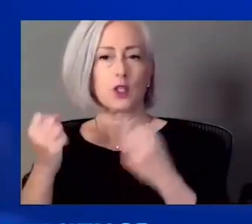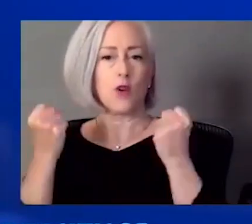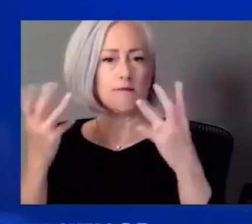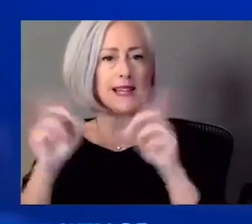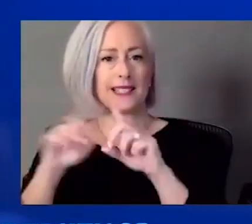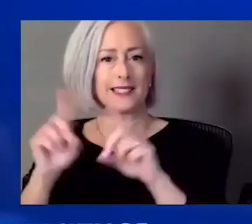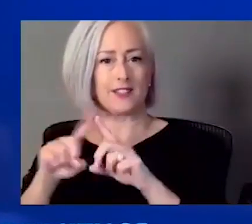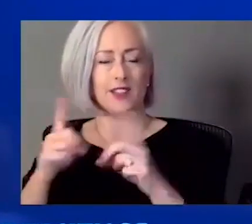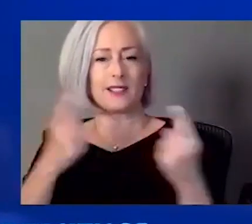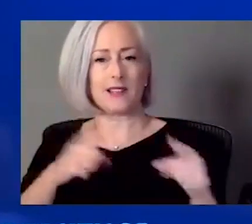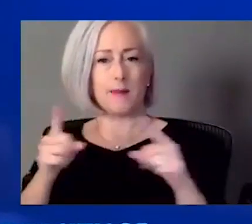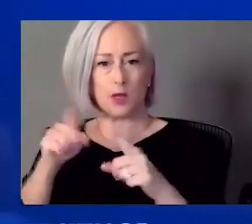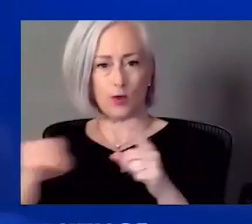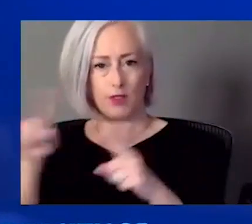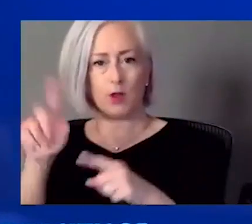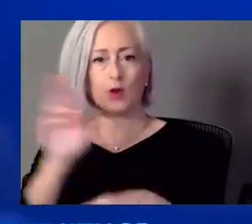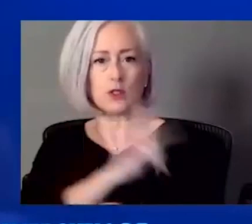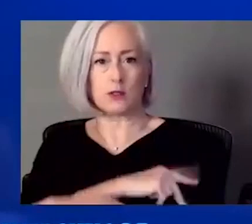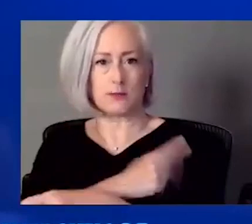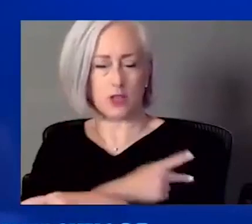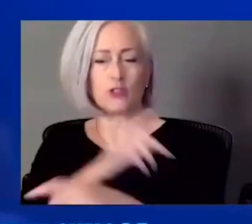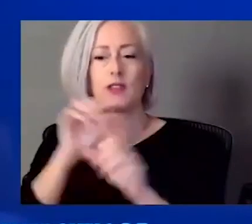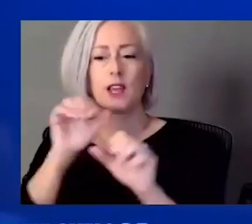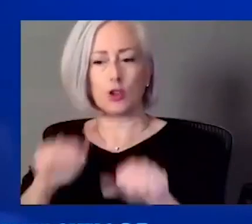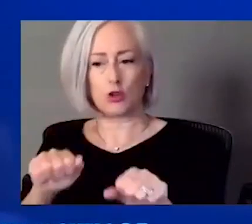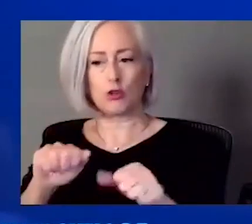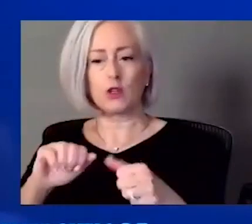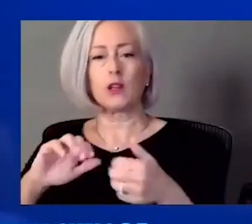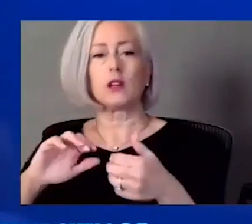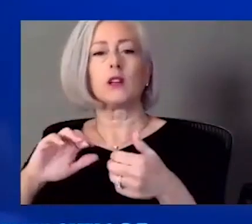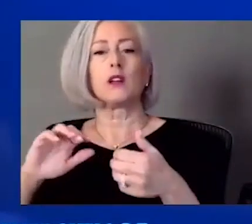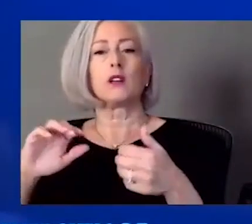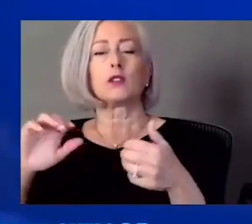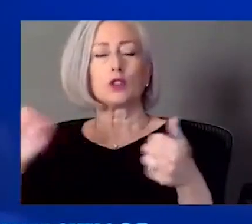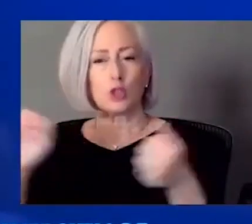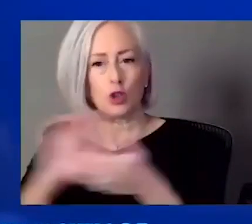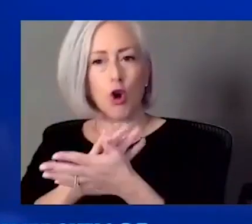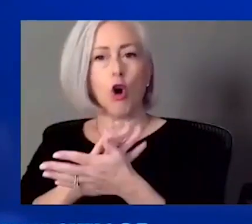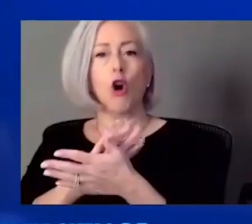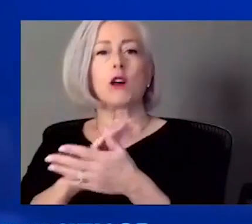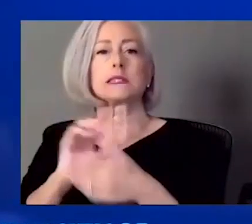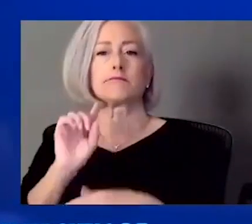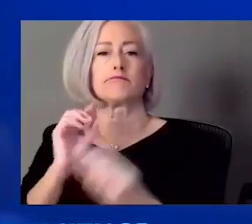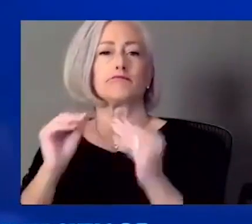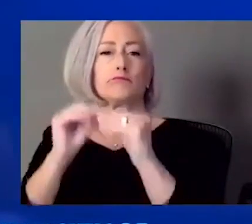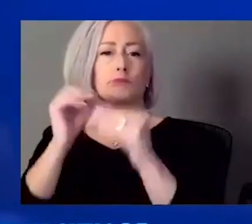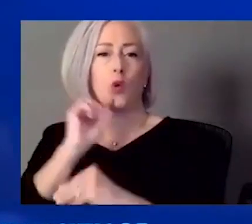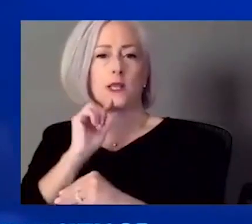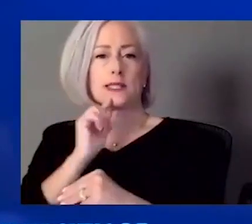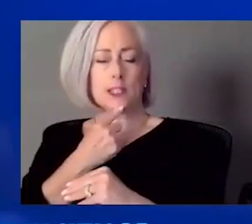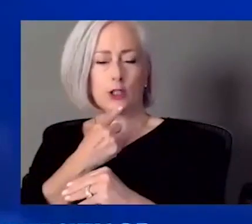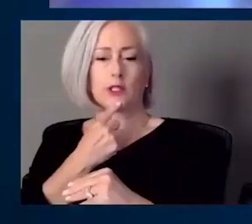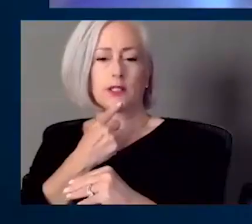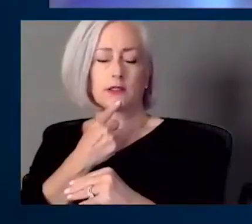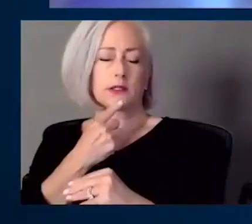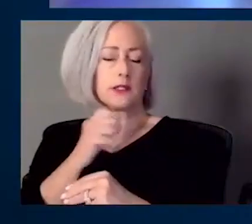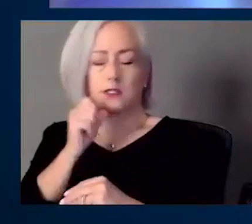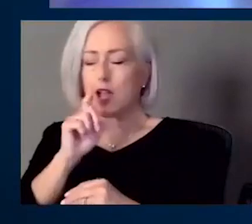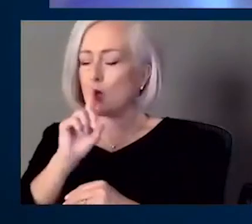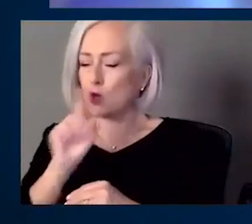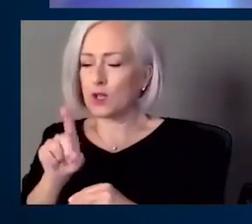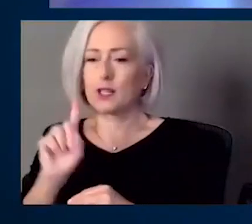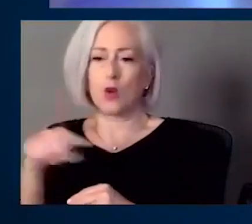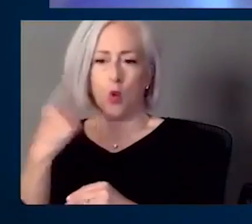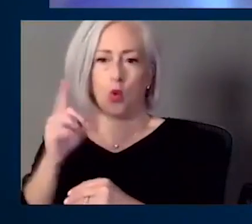could confound some of these symptoms that may or may not be due to COVID itself. Yeah. So devil's in the details.